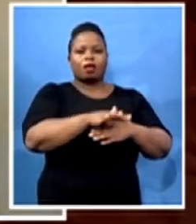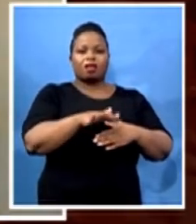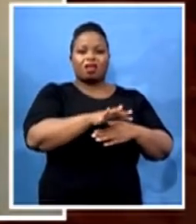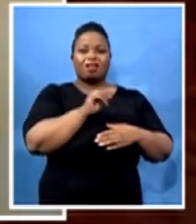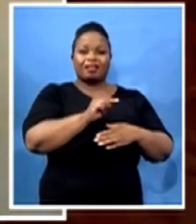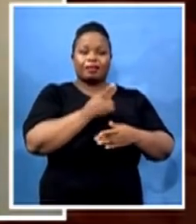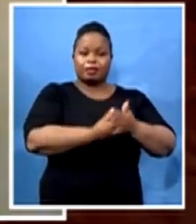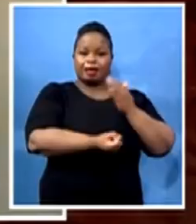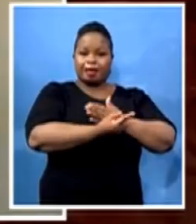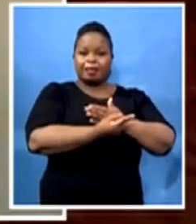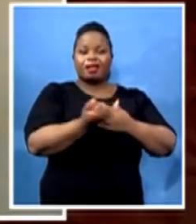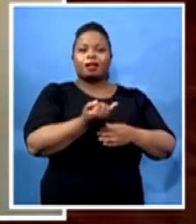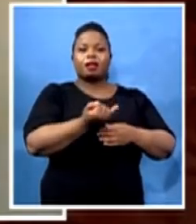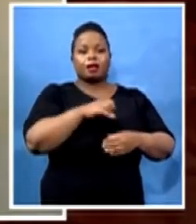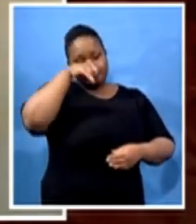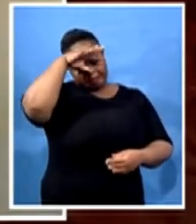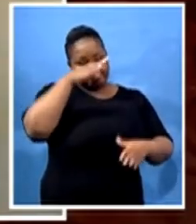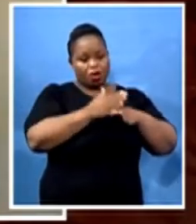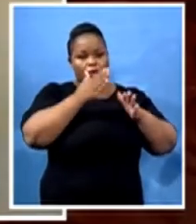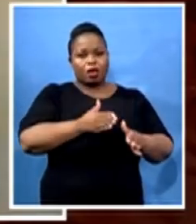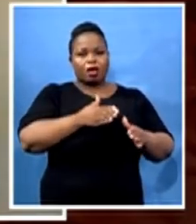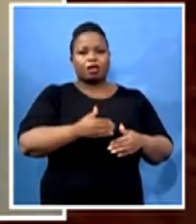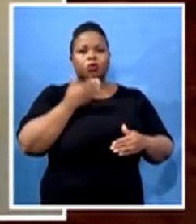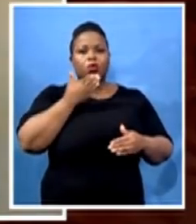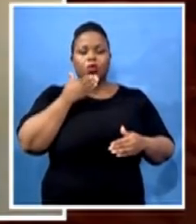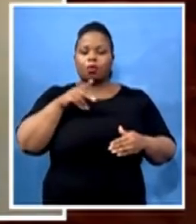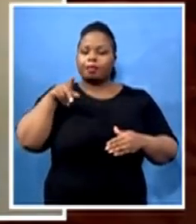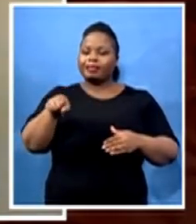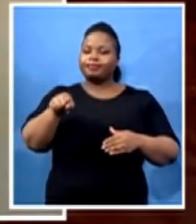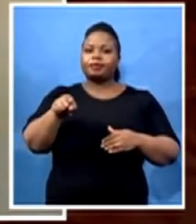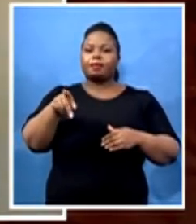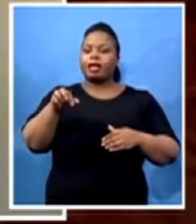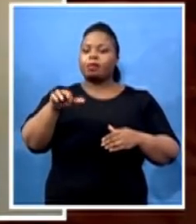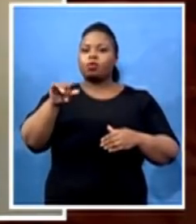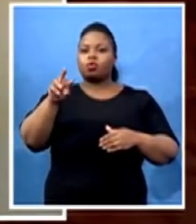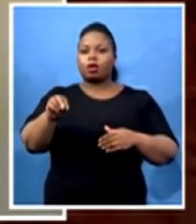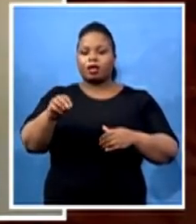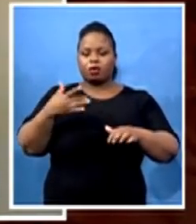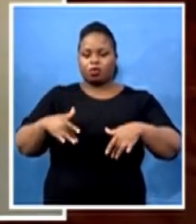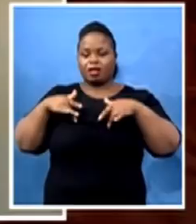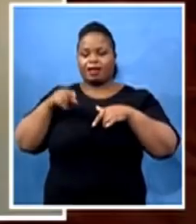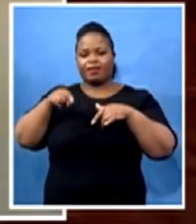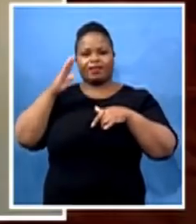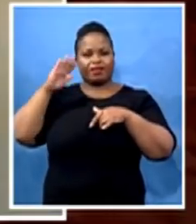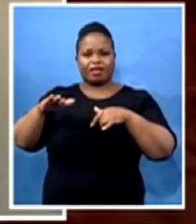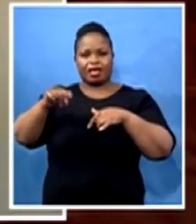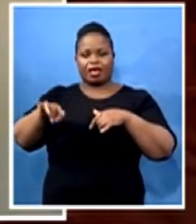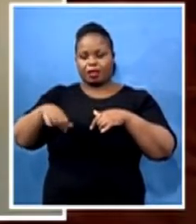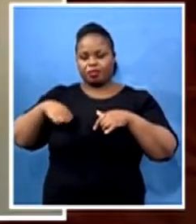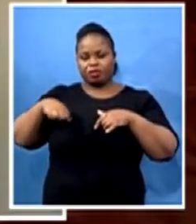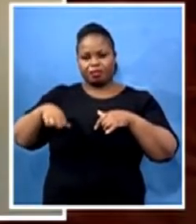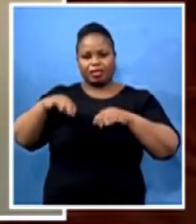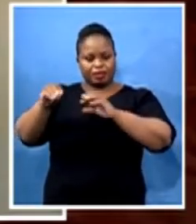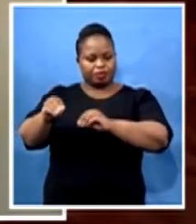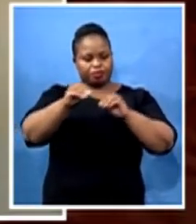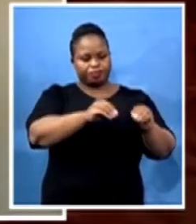workers in Palaburwa are not necessarily residing within that particular municipality. They are also coming from Kiani, some of them.